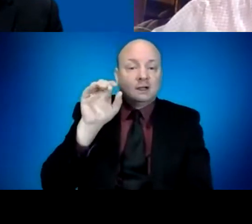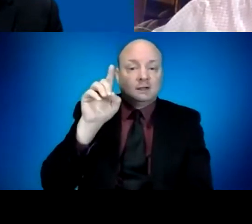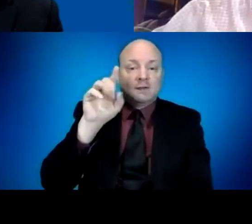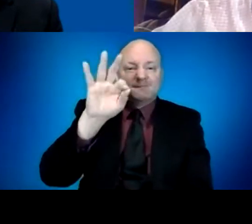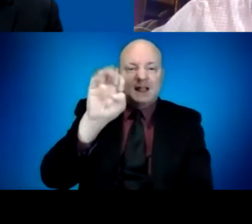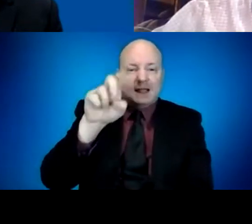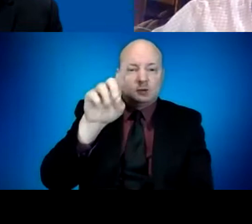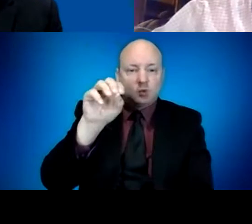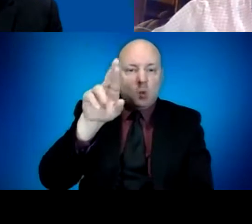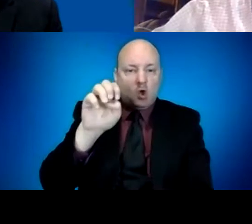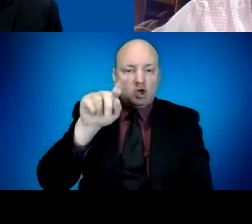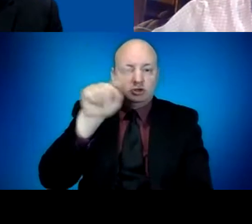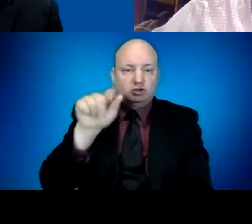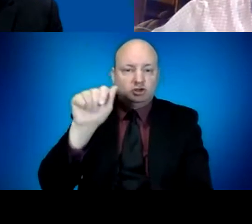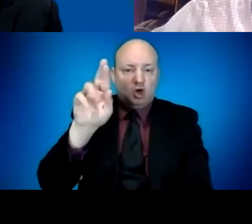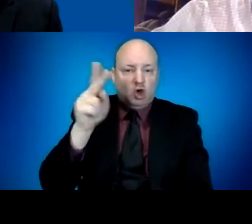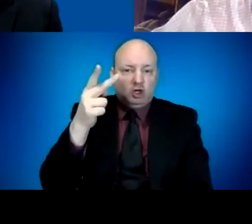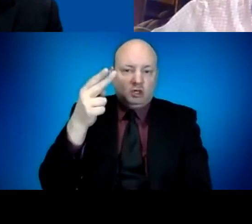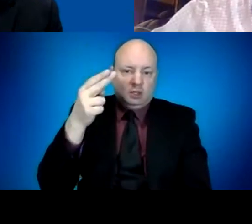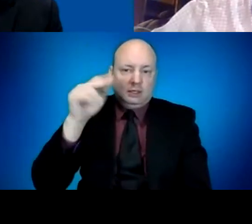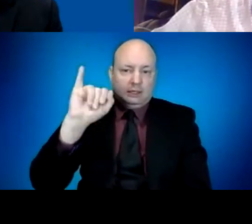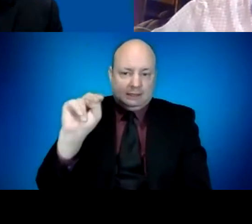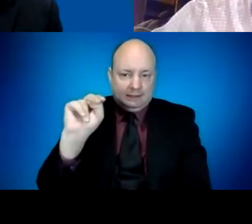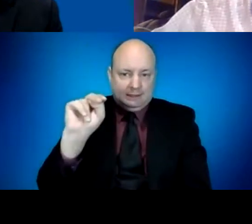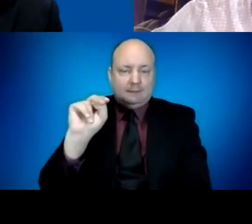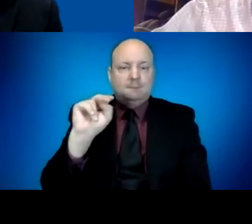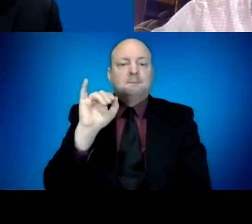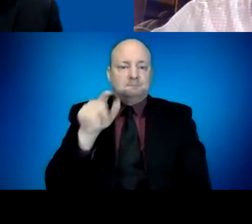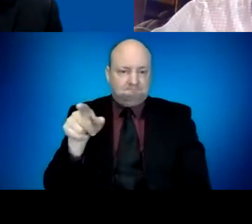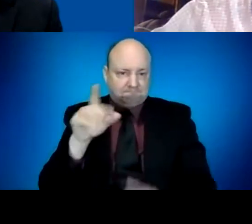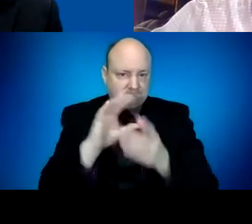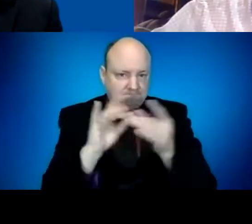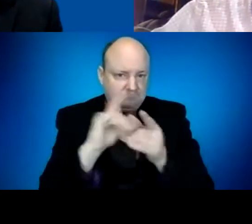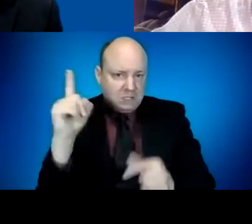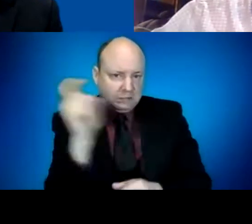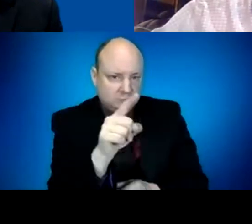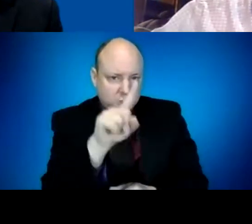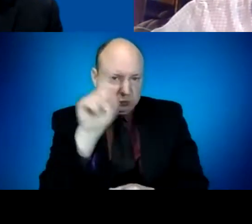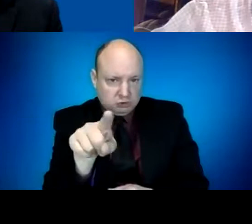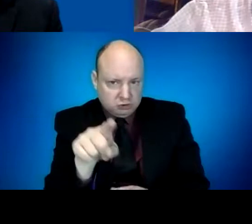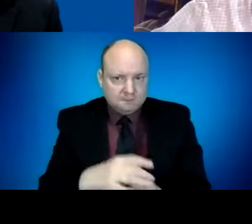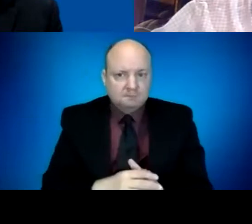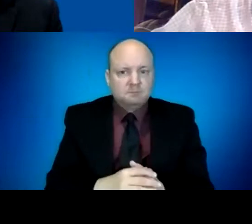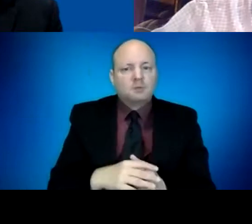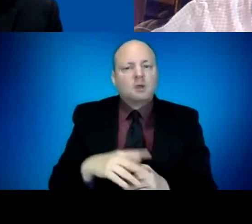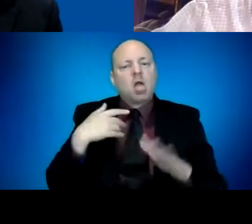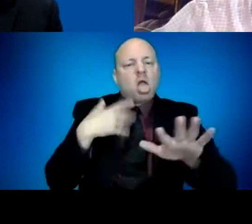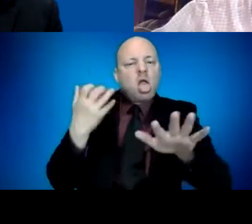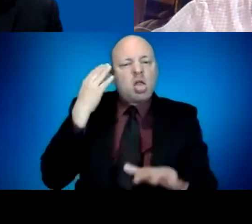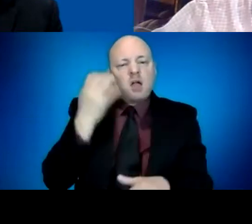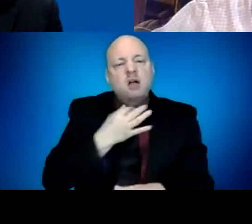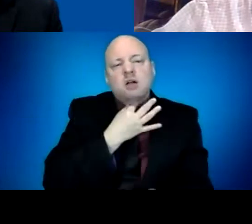my question. So, I'm curious, what goals specifically has the state set for reaching